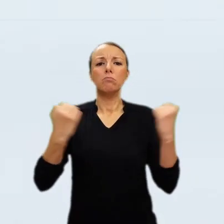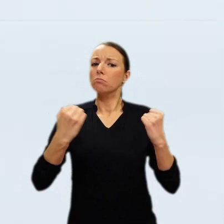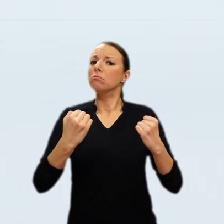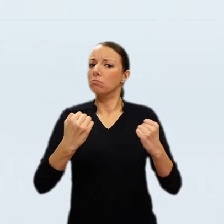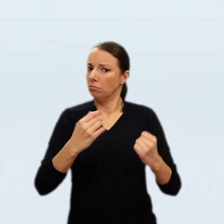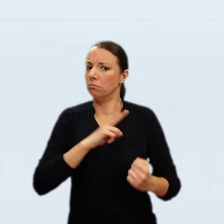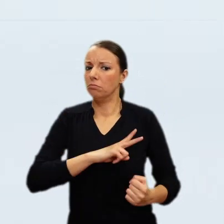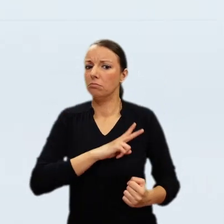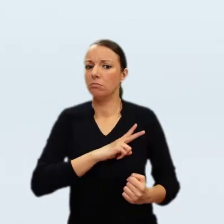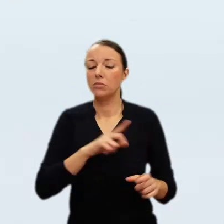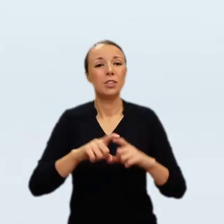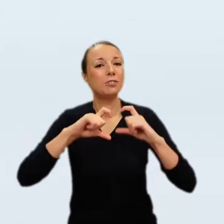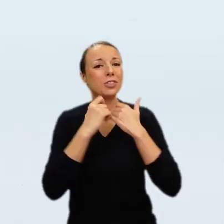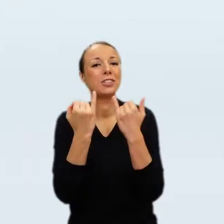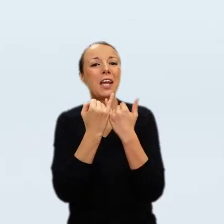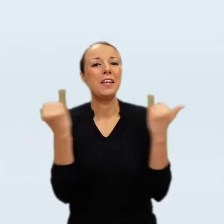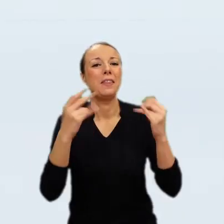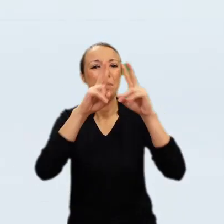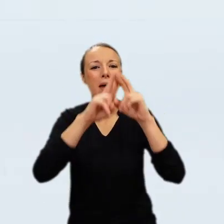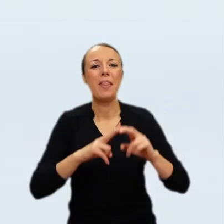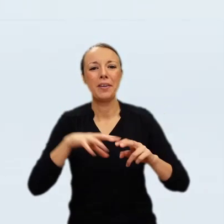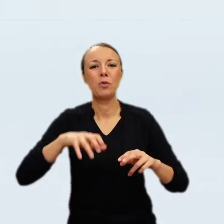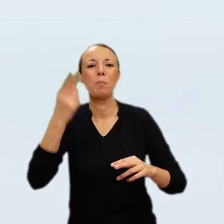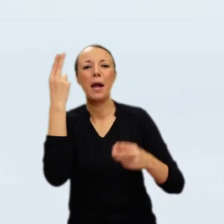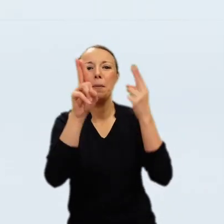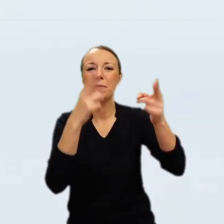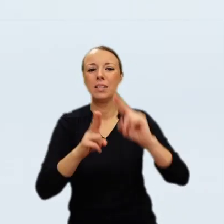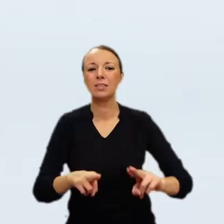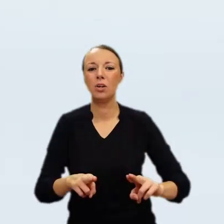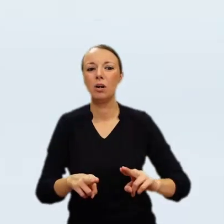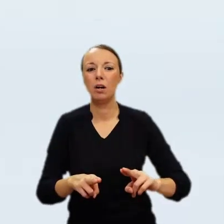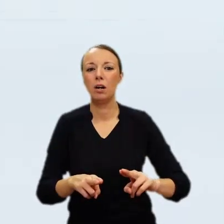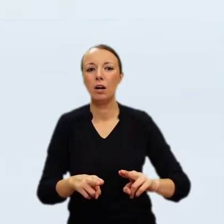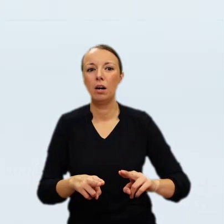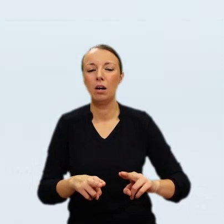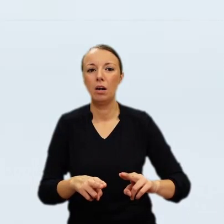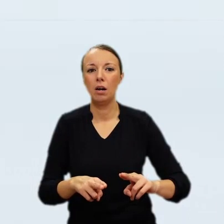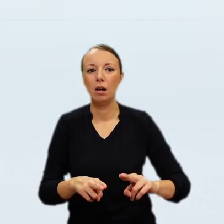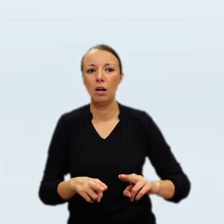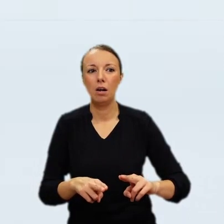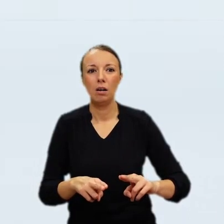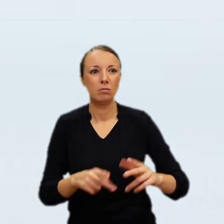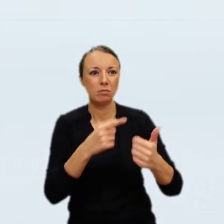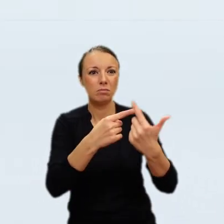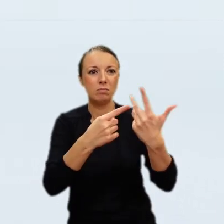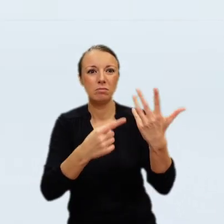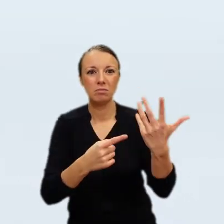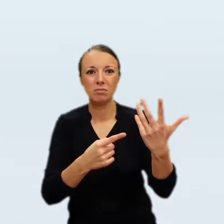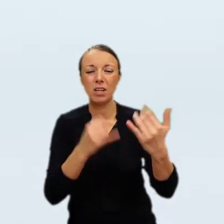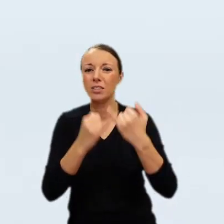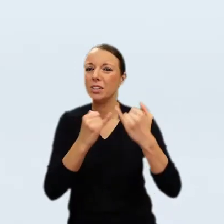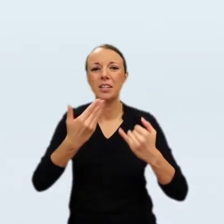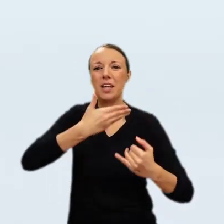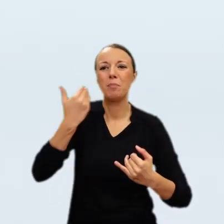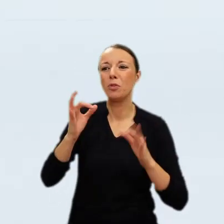in the world anyone ever did them. I look at you and I would rather look at you than all the portraits in the world except possibly